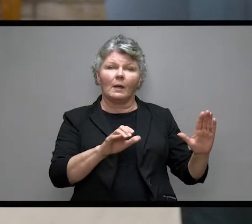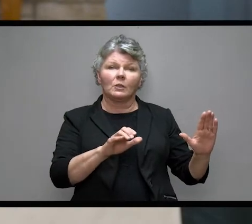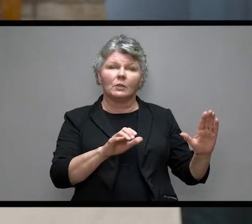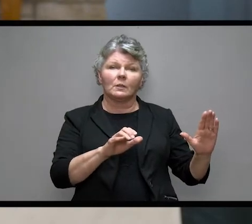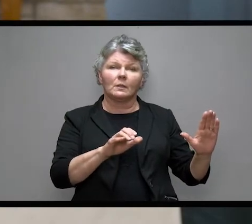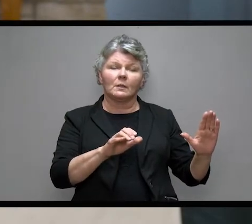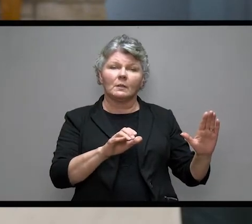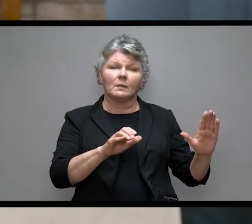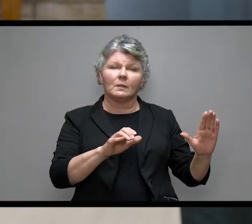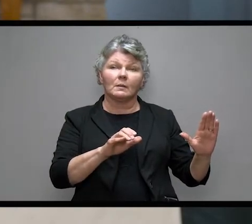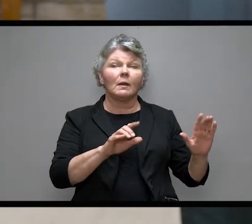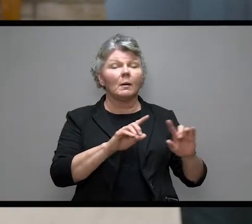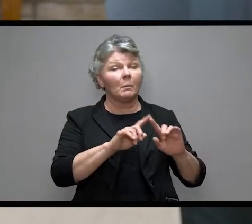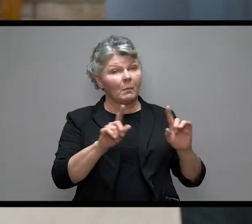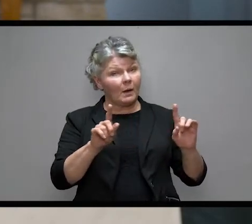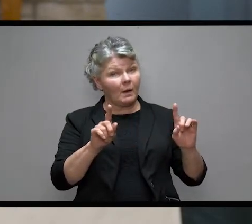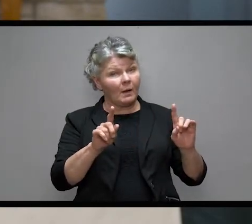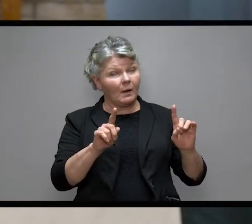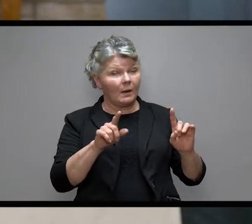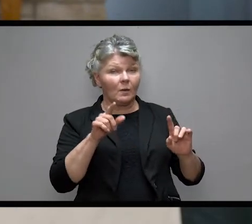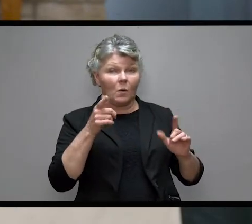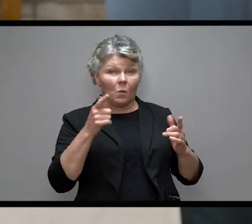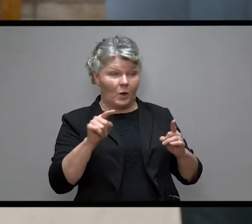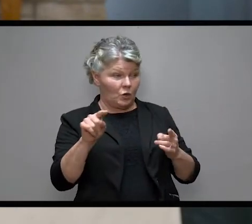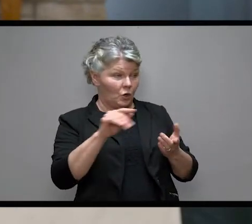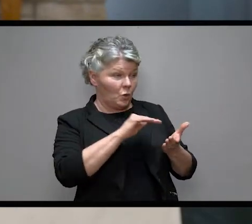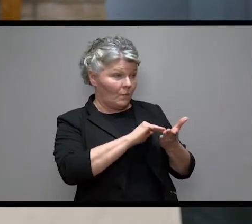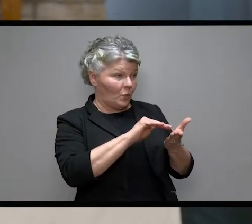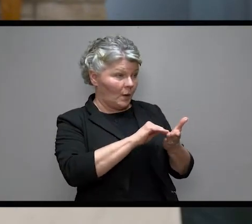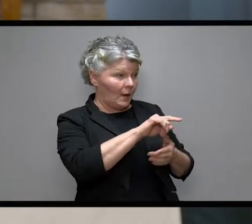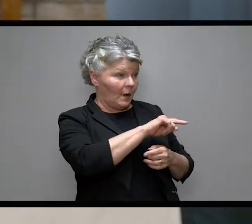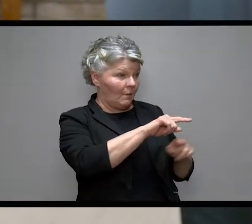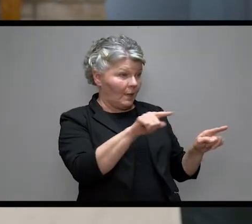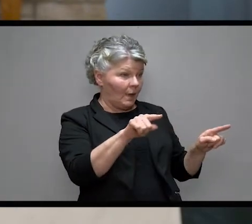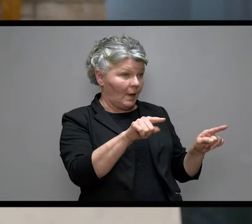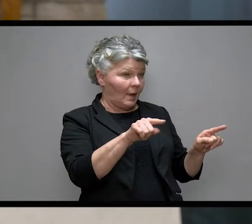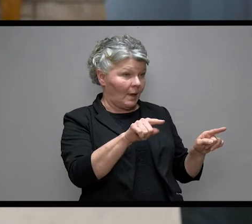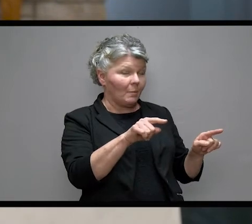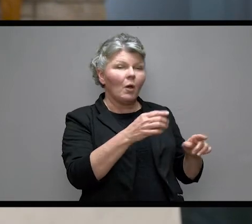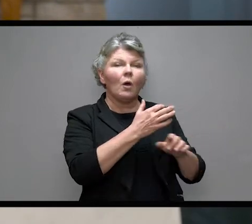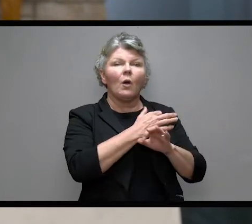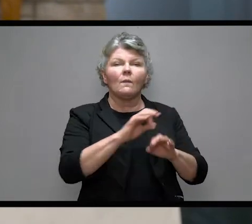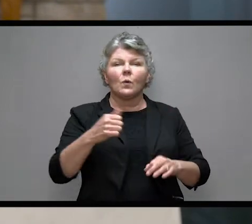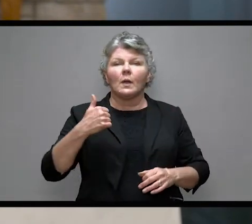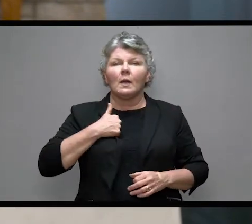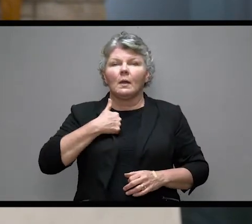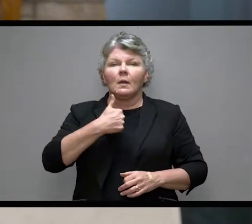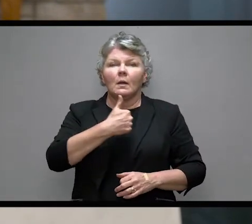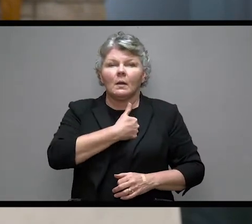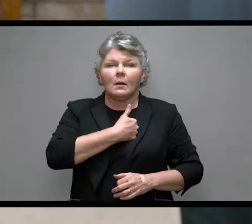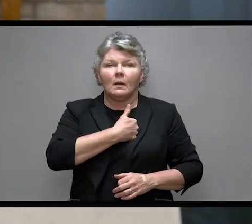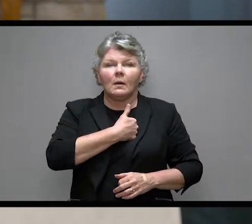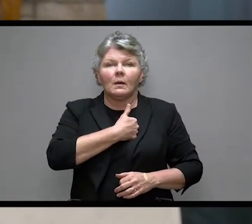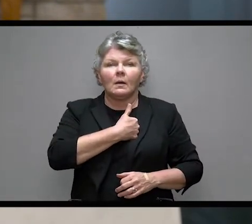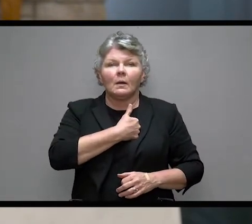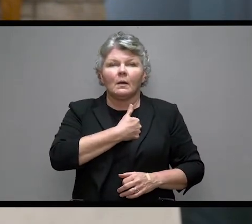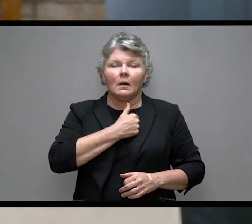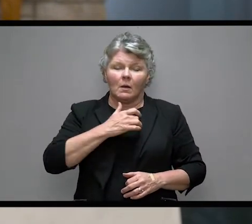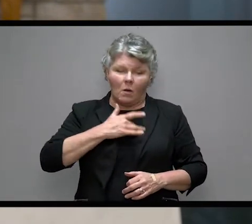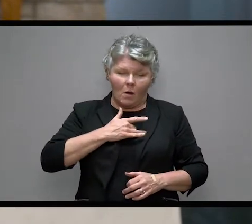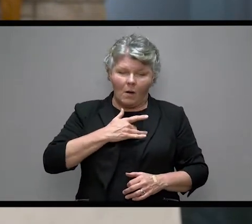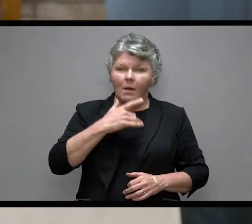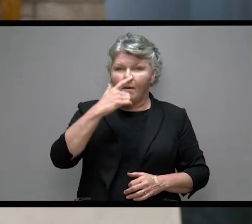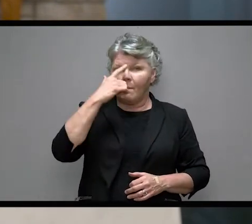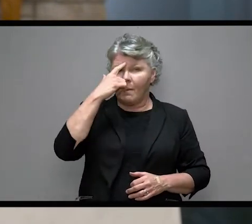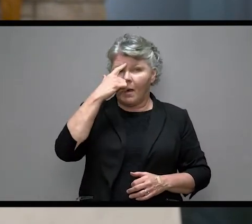but equally as good by forgiving in a very real sense you are also releasing yourself your heart and your